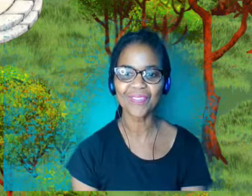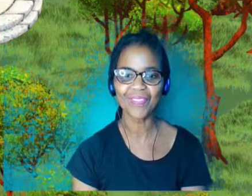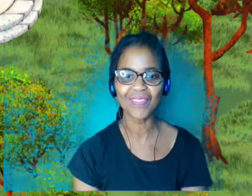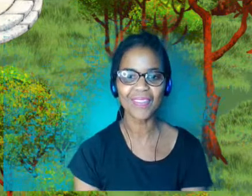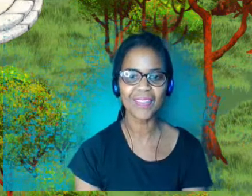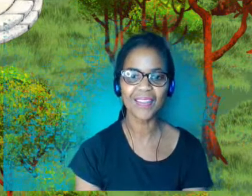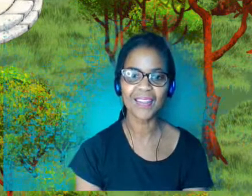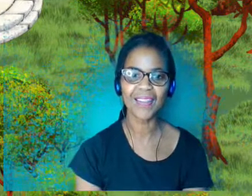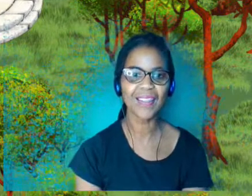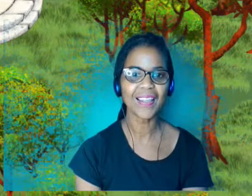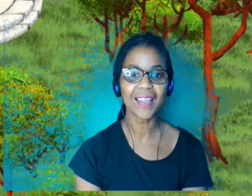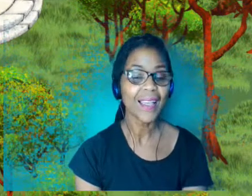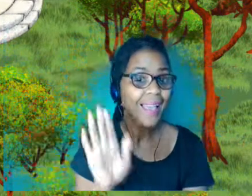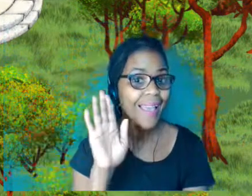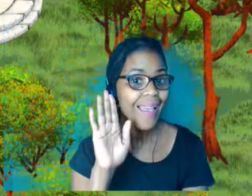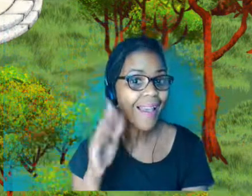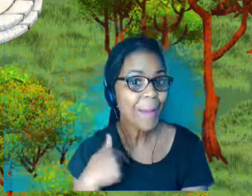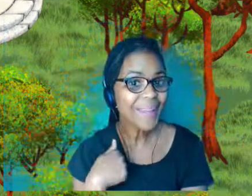Do you hear us now?